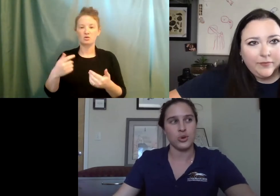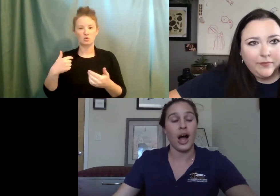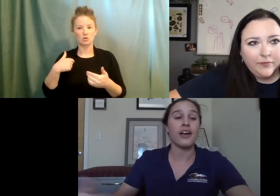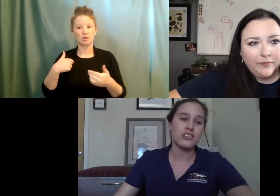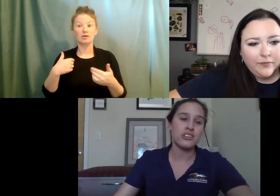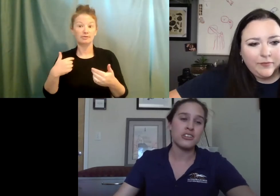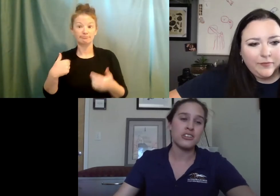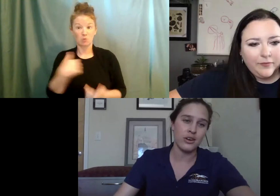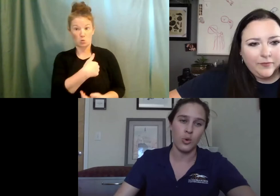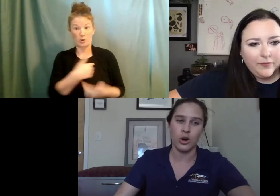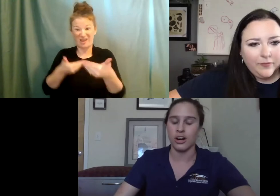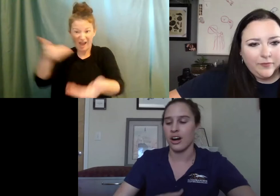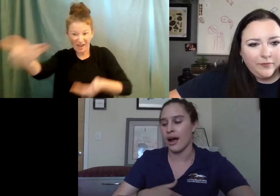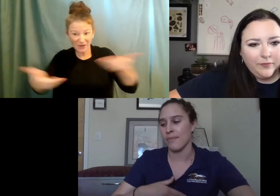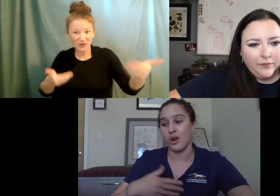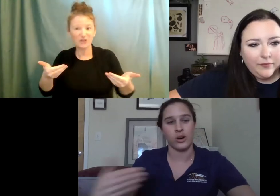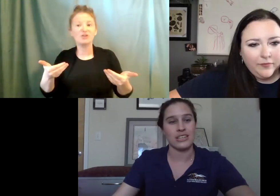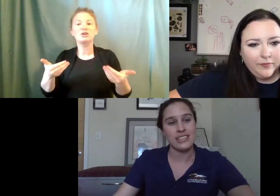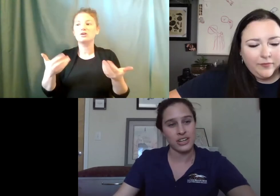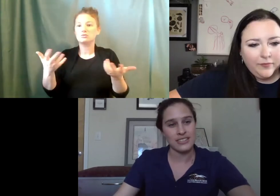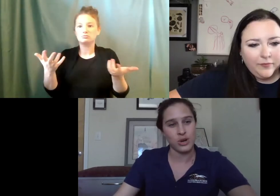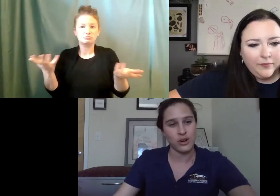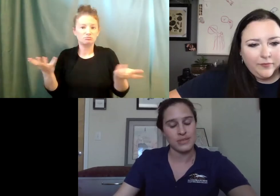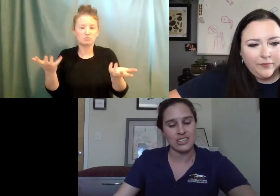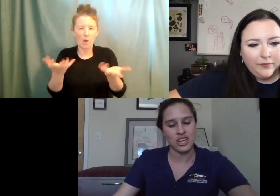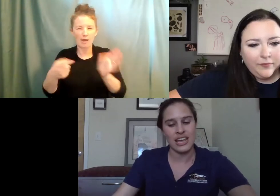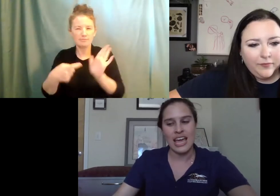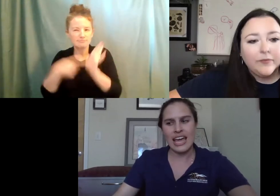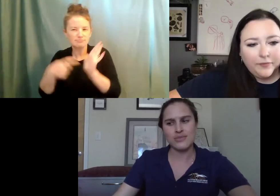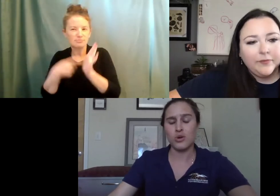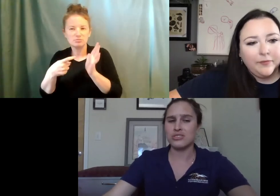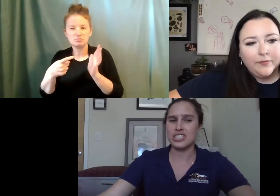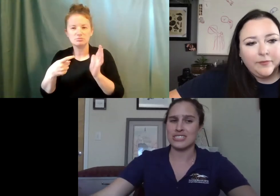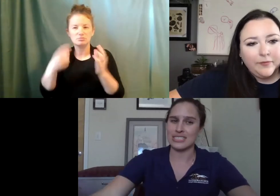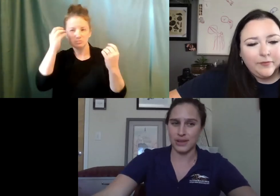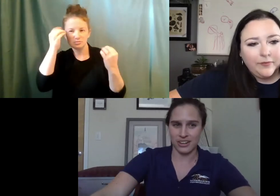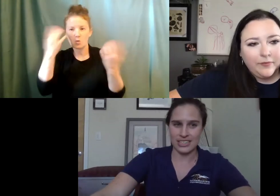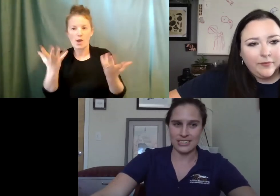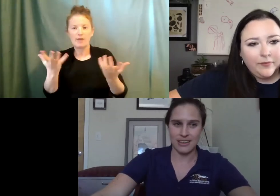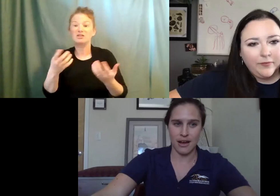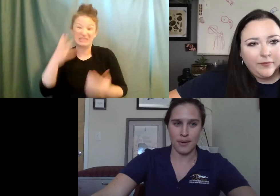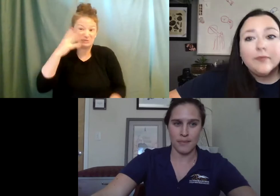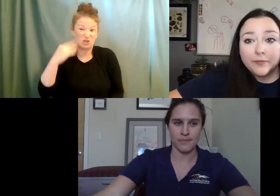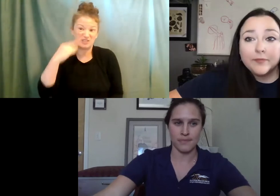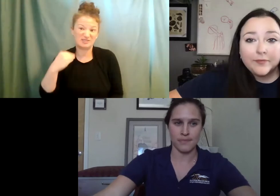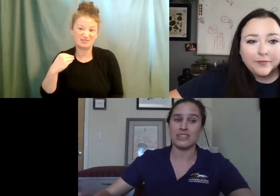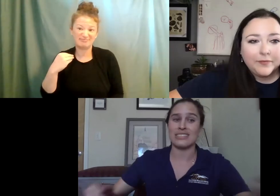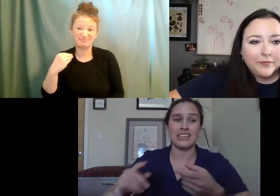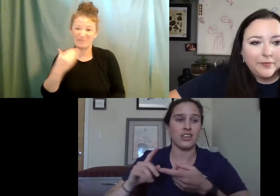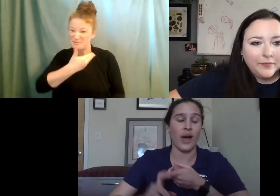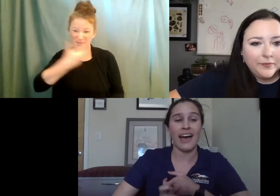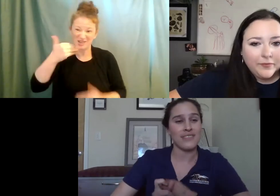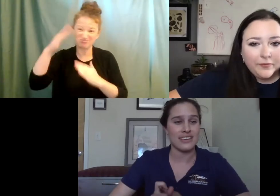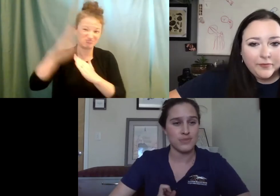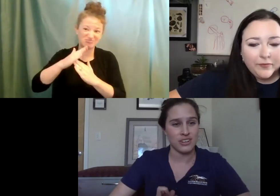we're looking to hire someone or, um, you know, we're considering someone for a position is mostly just experience. Um, I want to